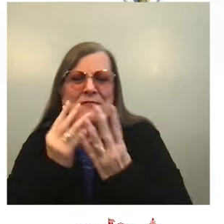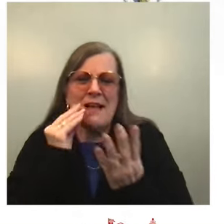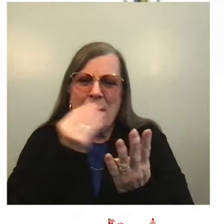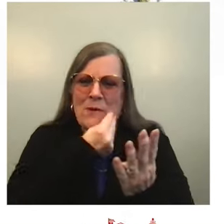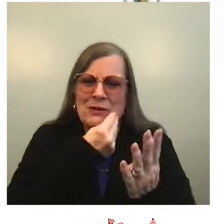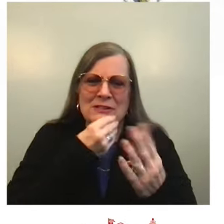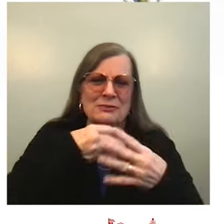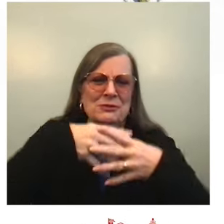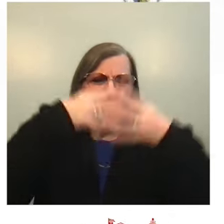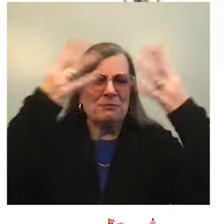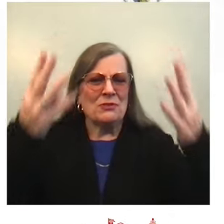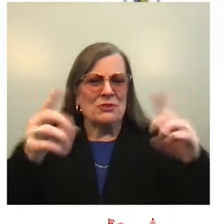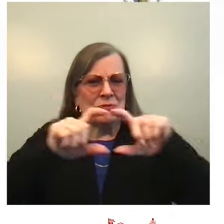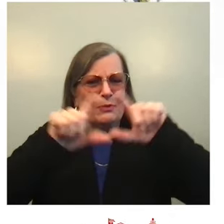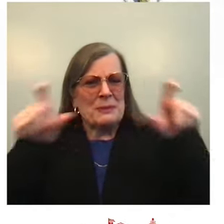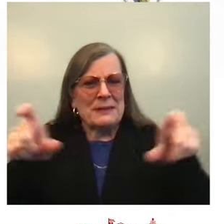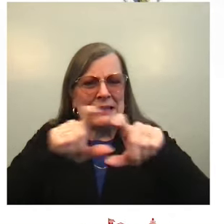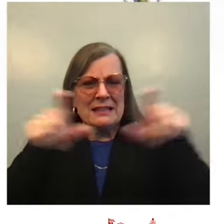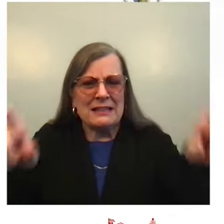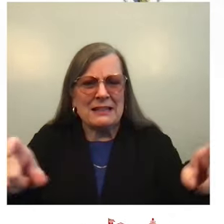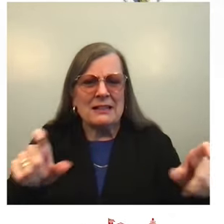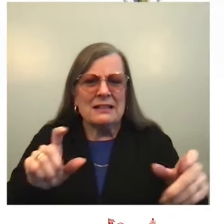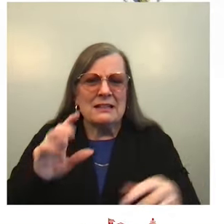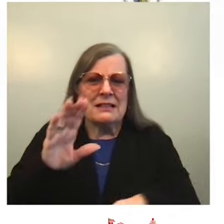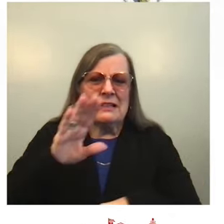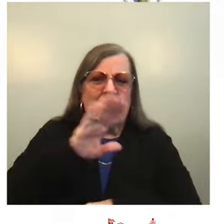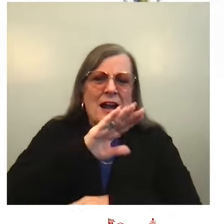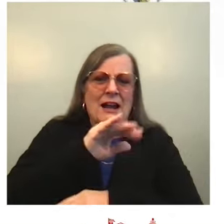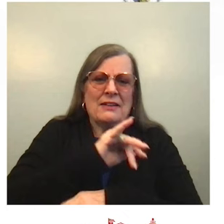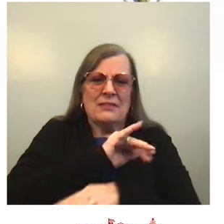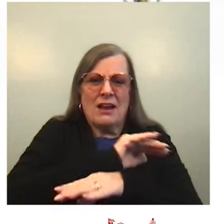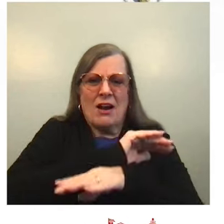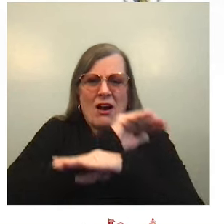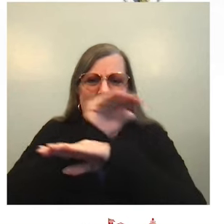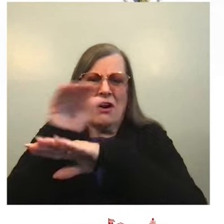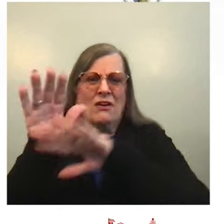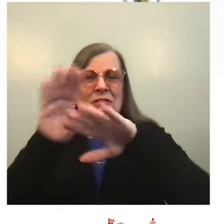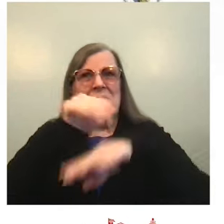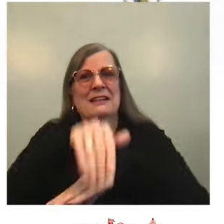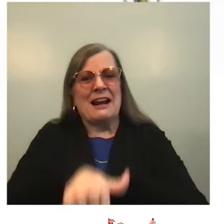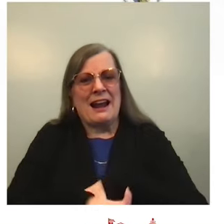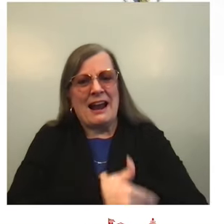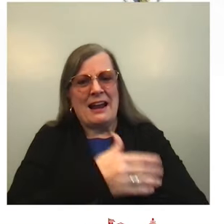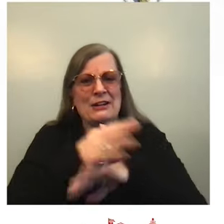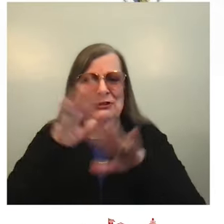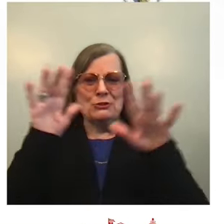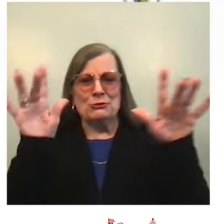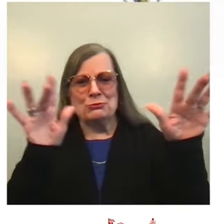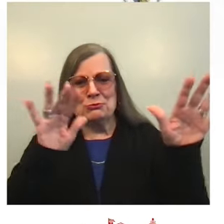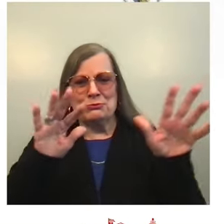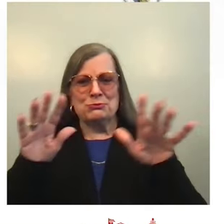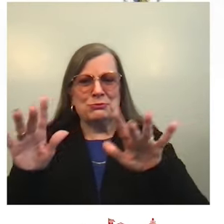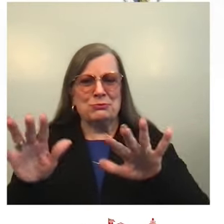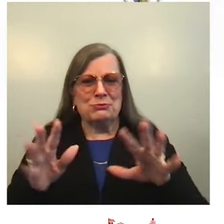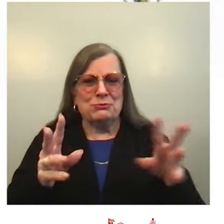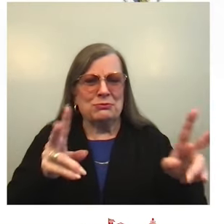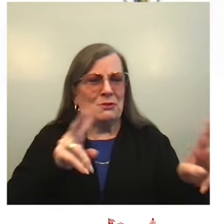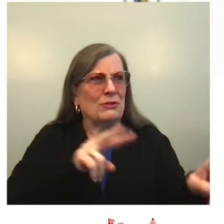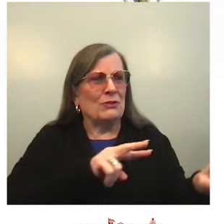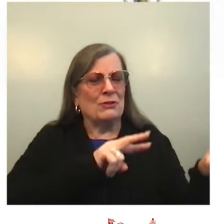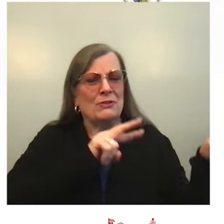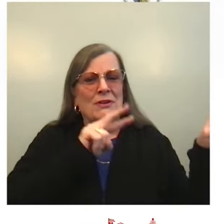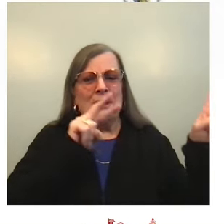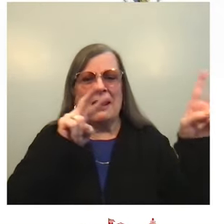soft, powdery snow as it falls from a glistening night sky, the gorgeous sound